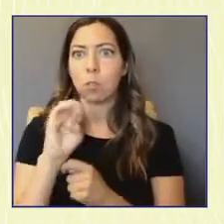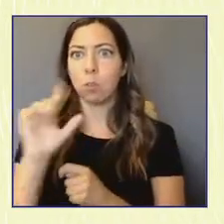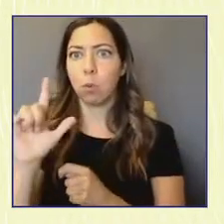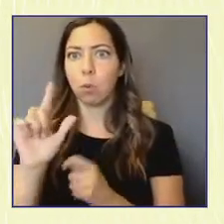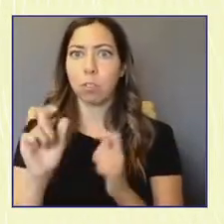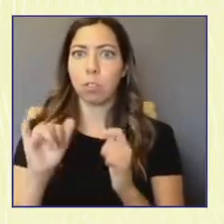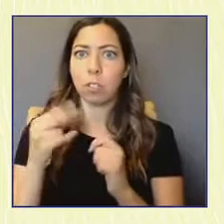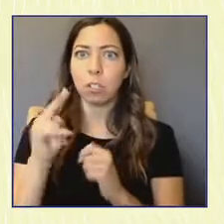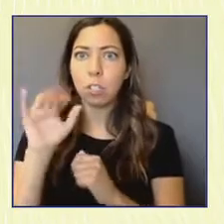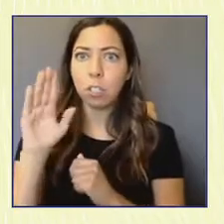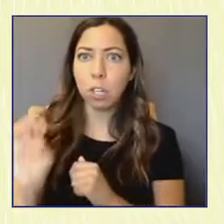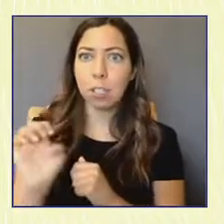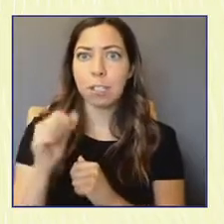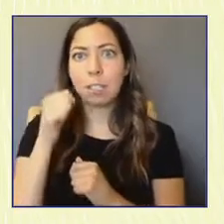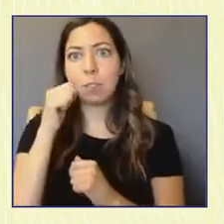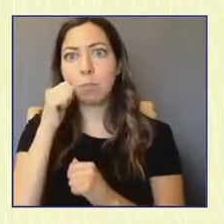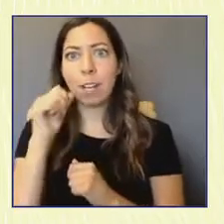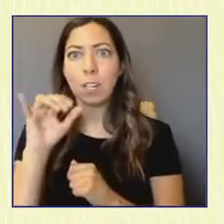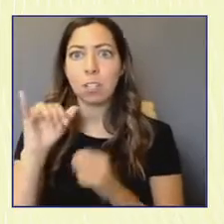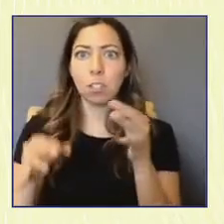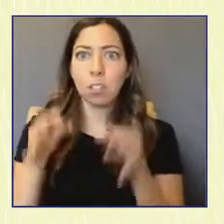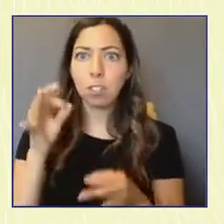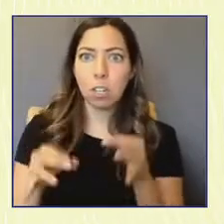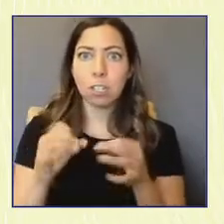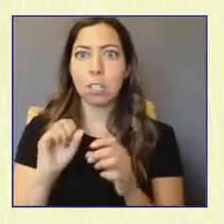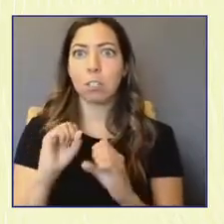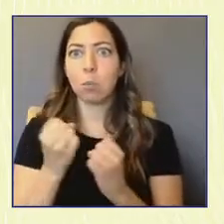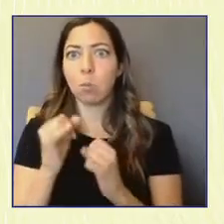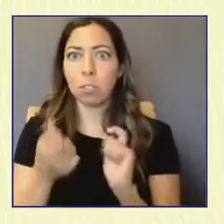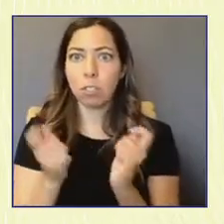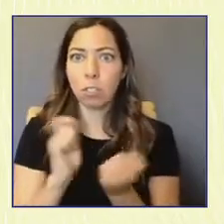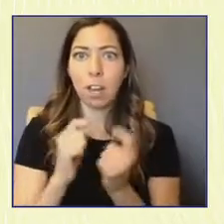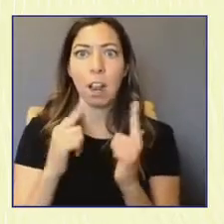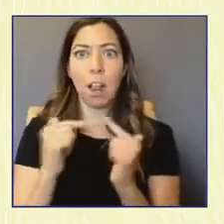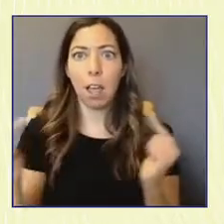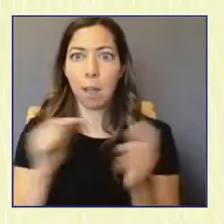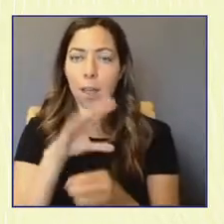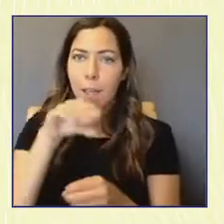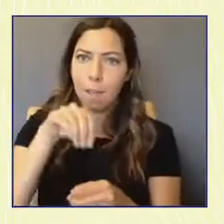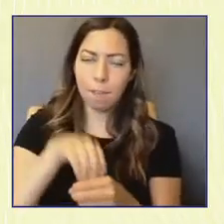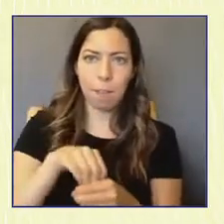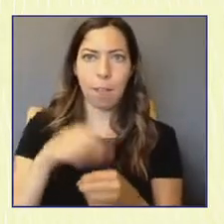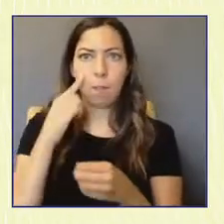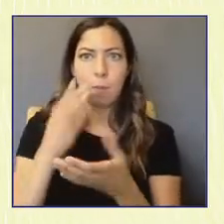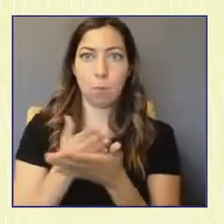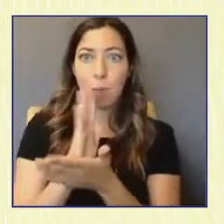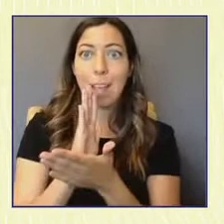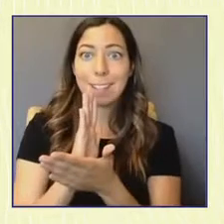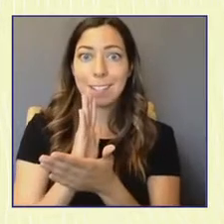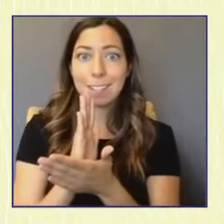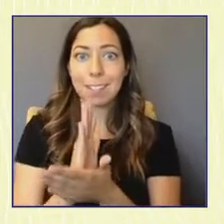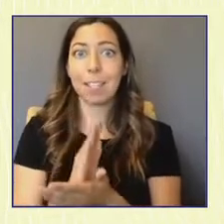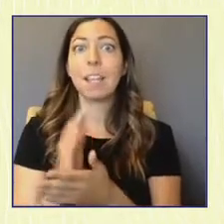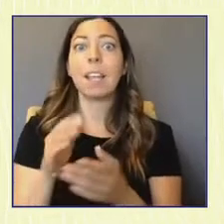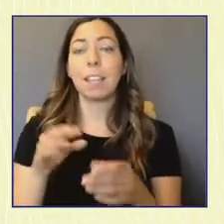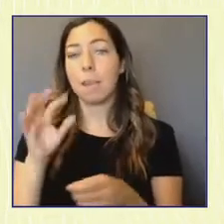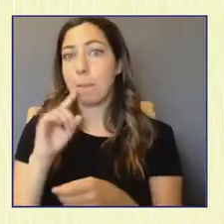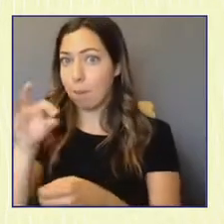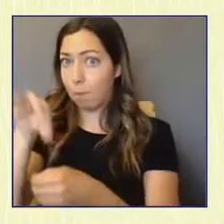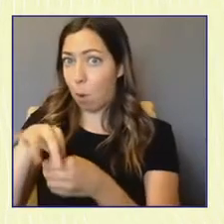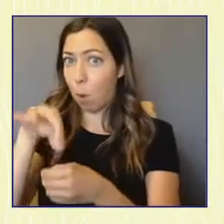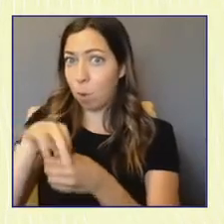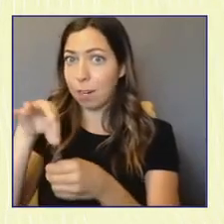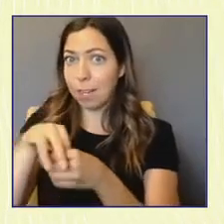a thousand other issues that affect all our lives. They fought in the streets, but also at the ballot box. And in 2020,